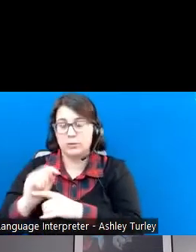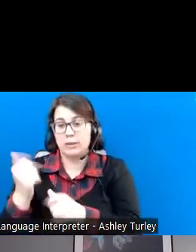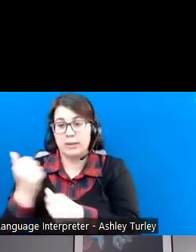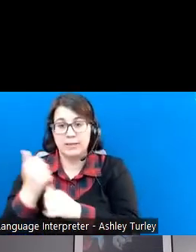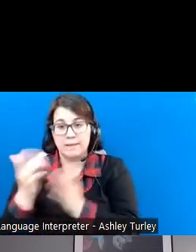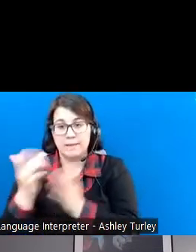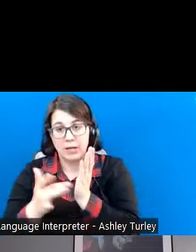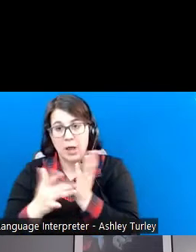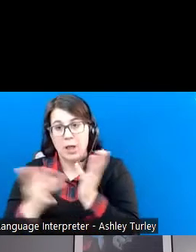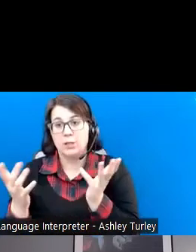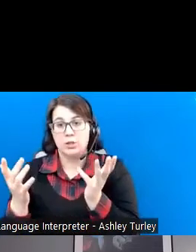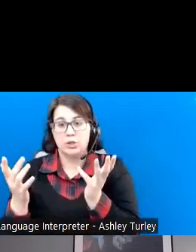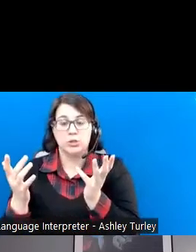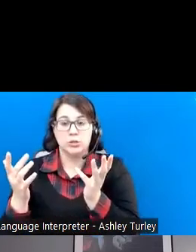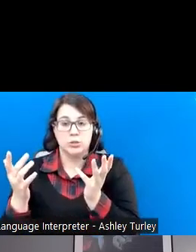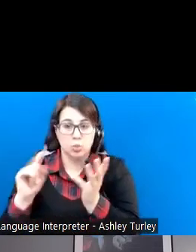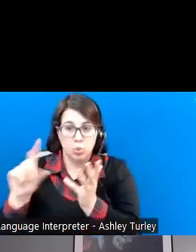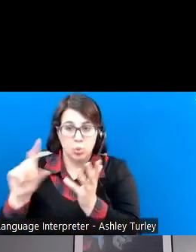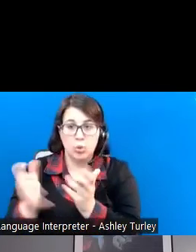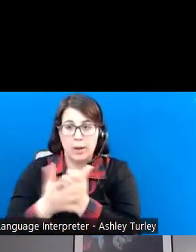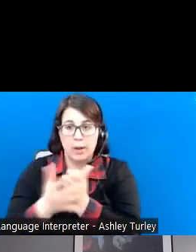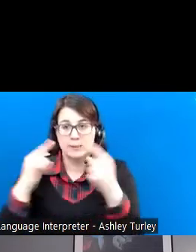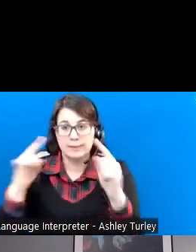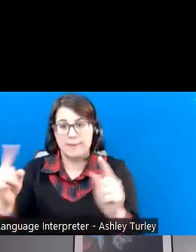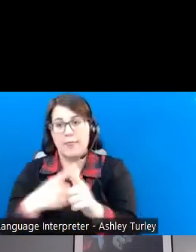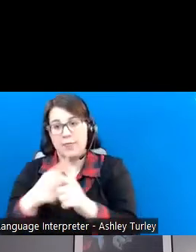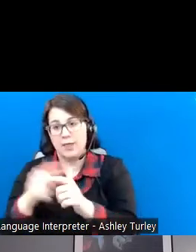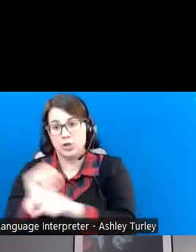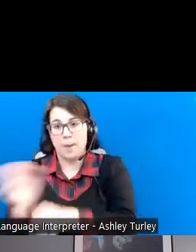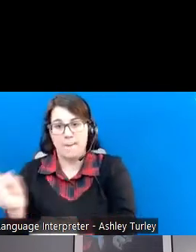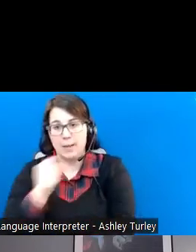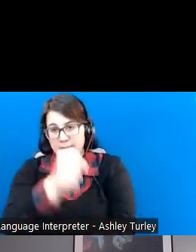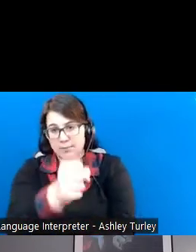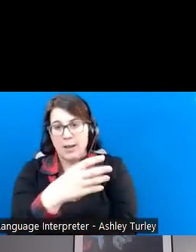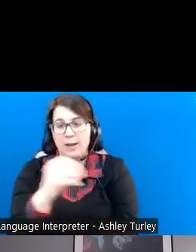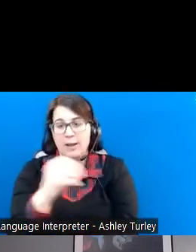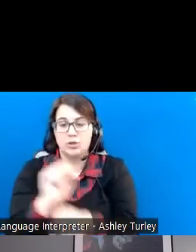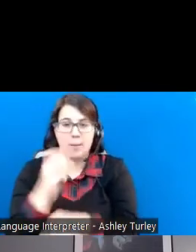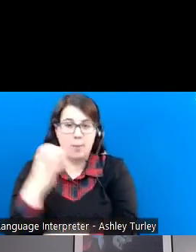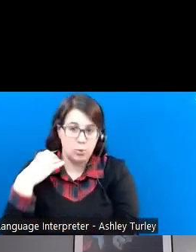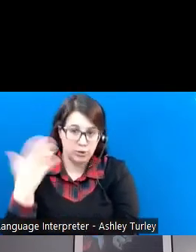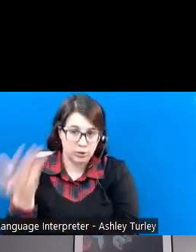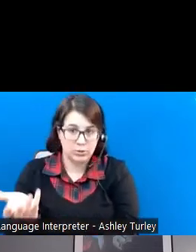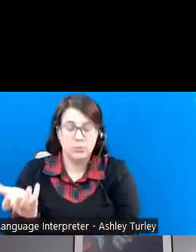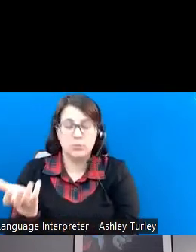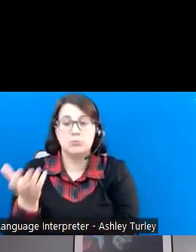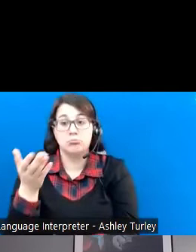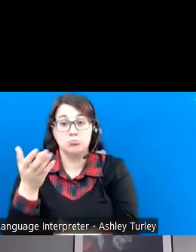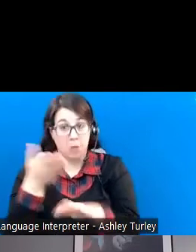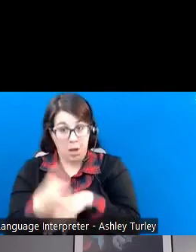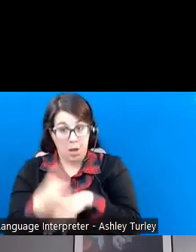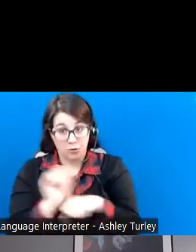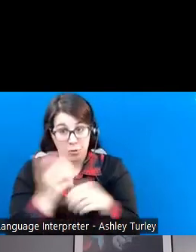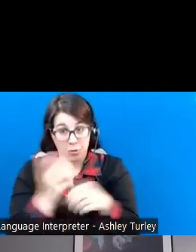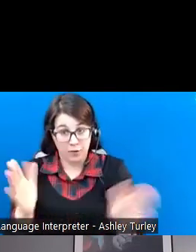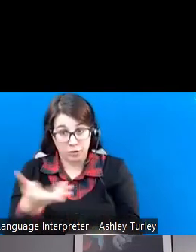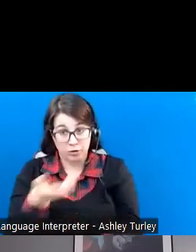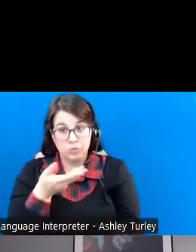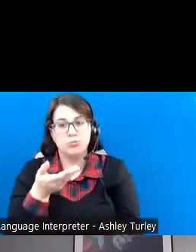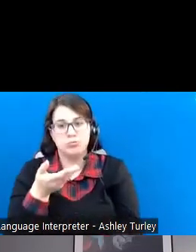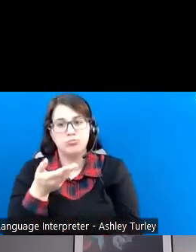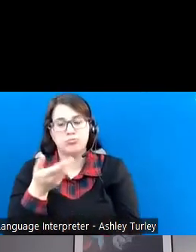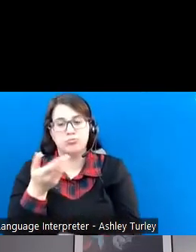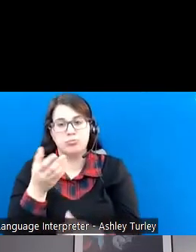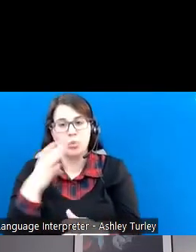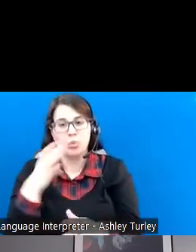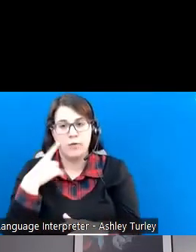successful in the job, and then, of course, job placement assistance and job coaching after they do get that job. And